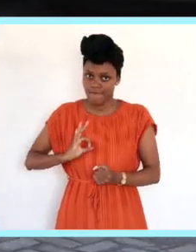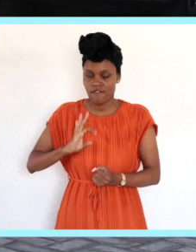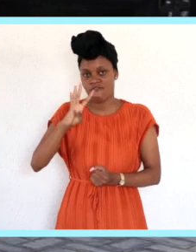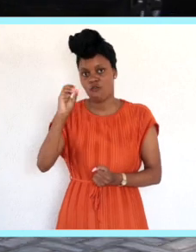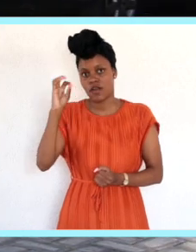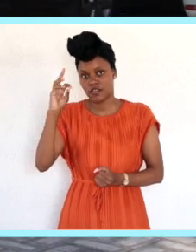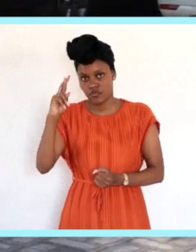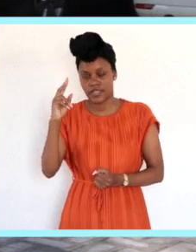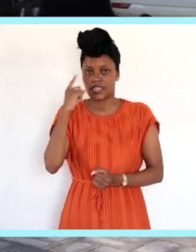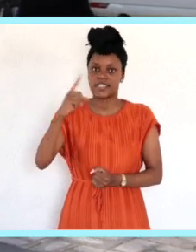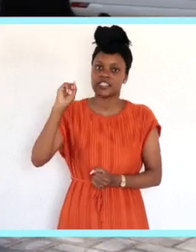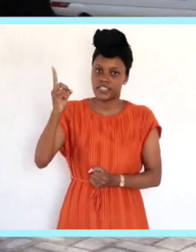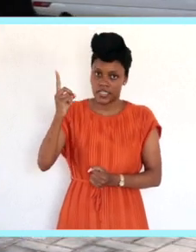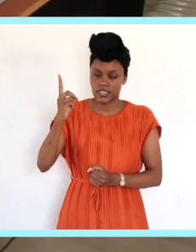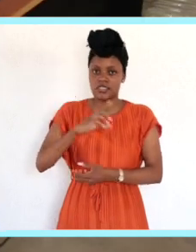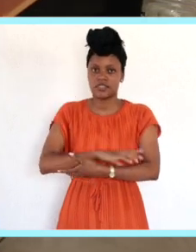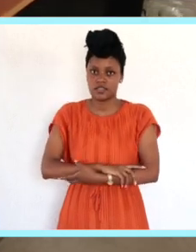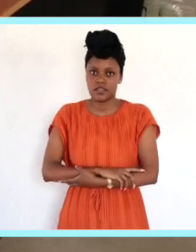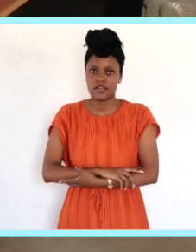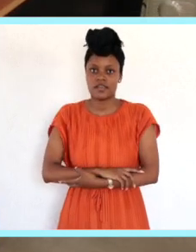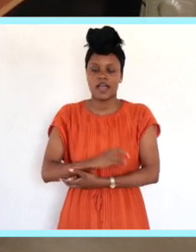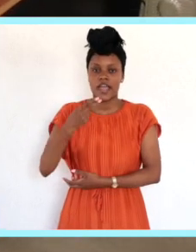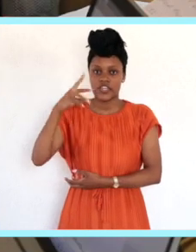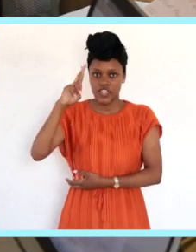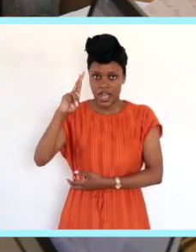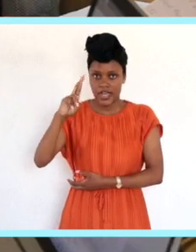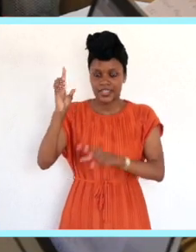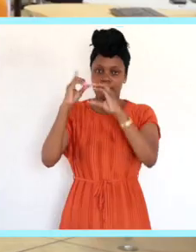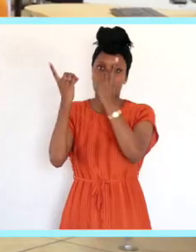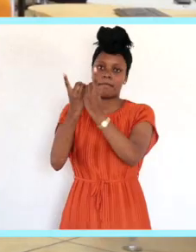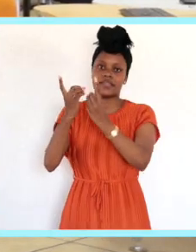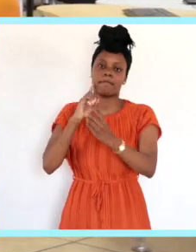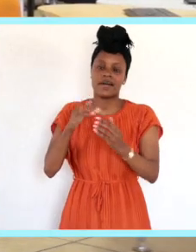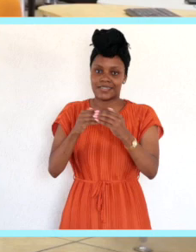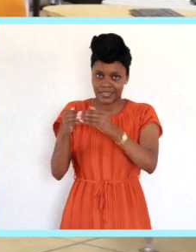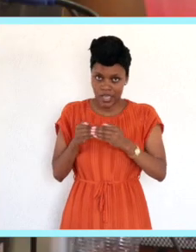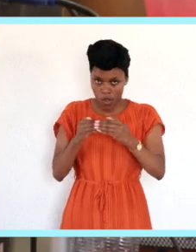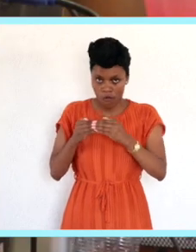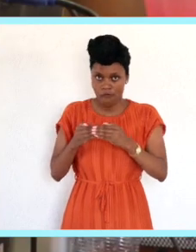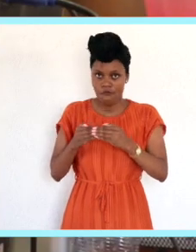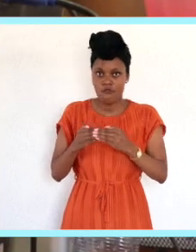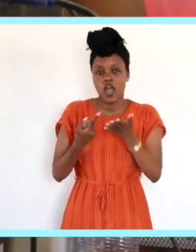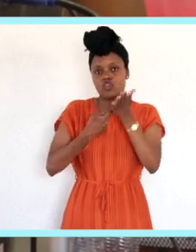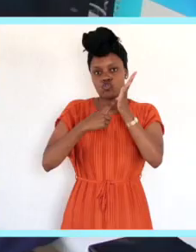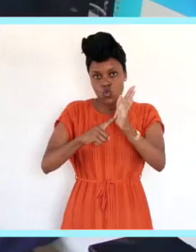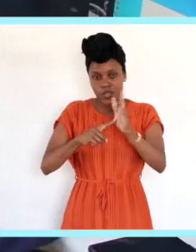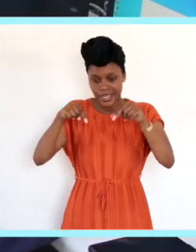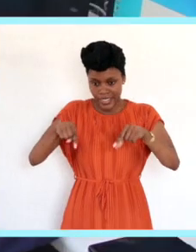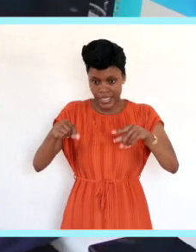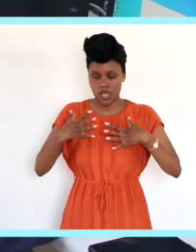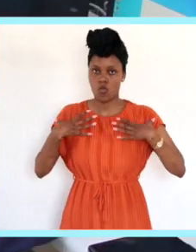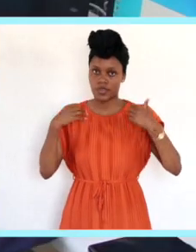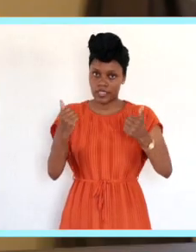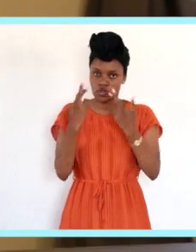support staff as well as around 400 lecturing staff who the HR department must take care of and ensure that